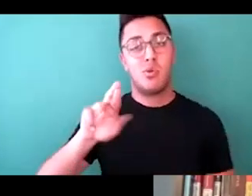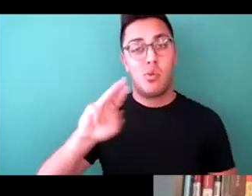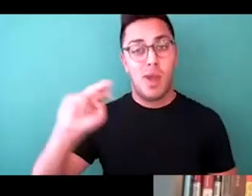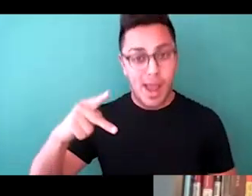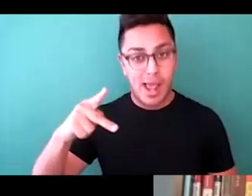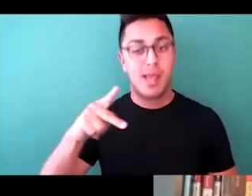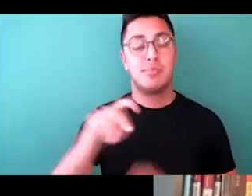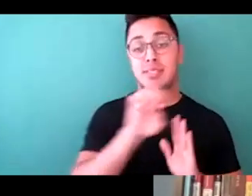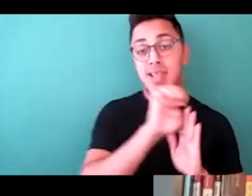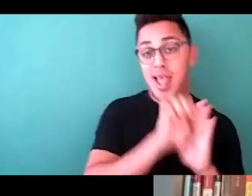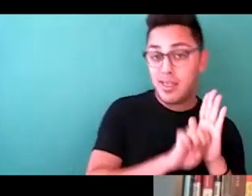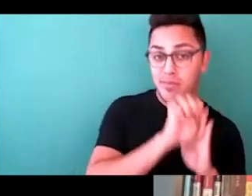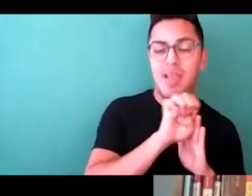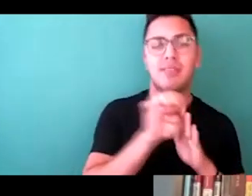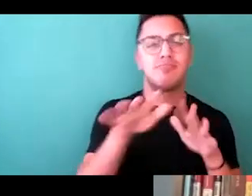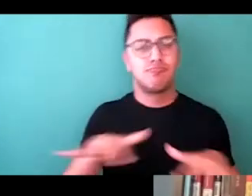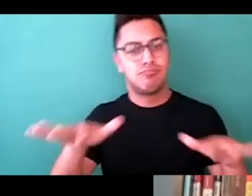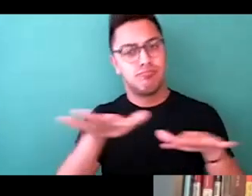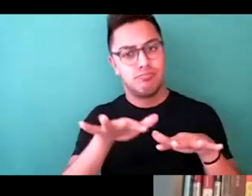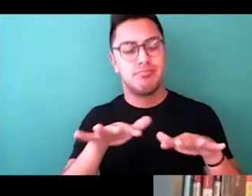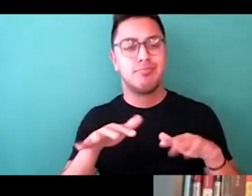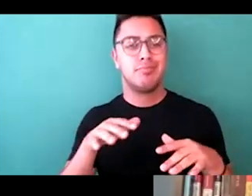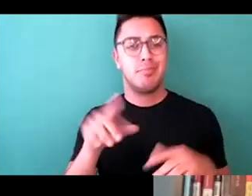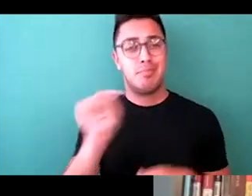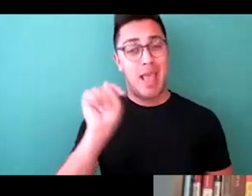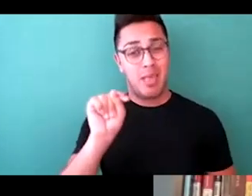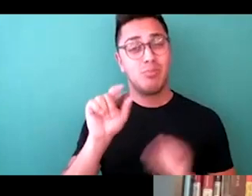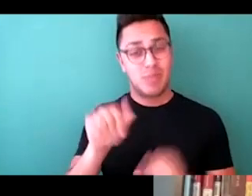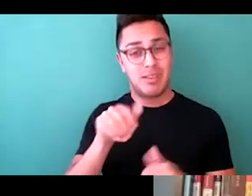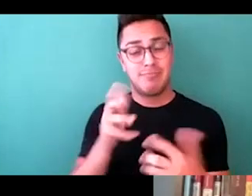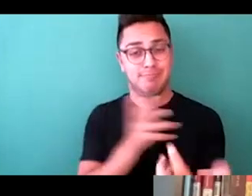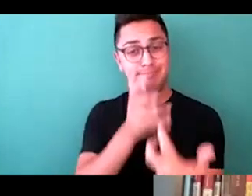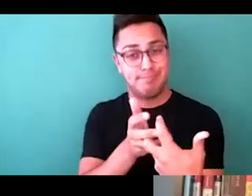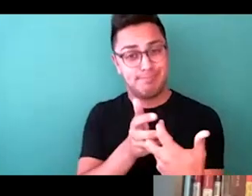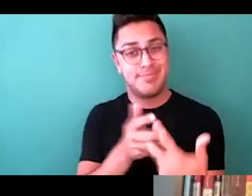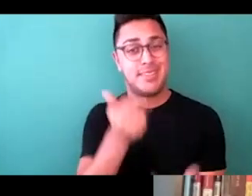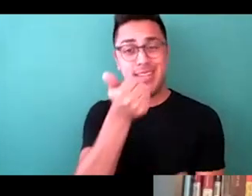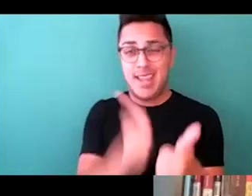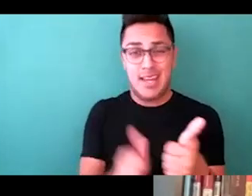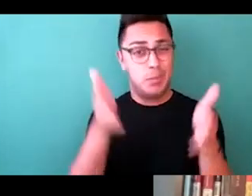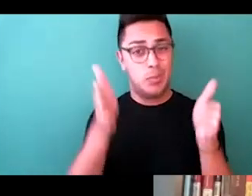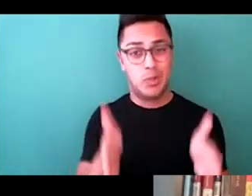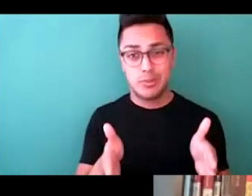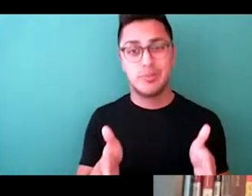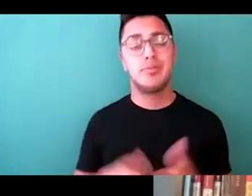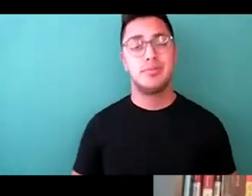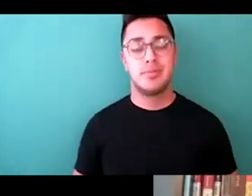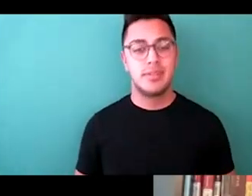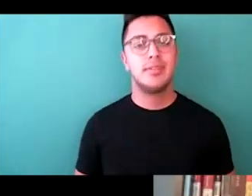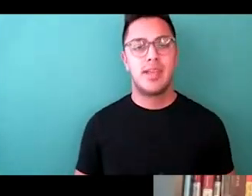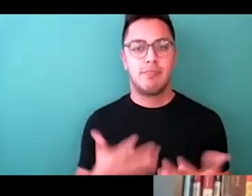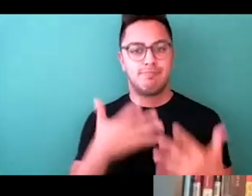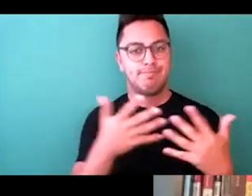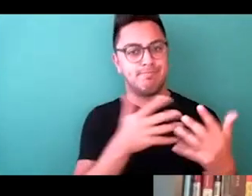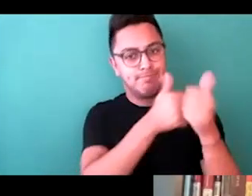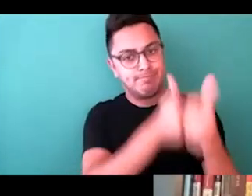overall space, bathrooms that can accommodate anybody and are in accordance with